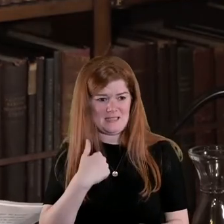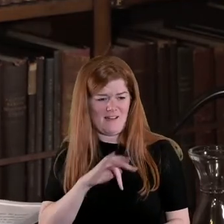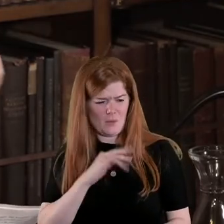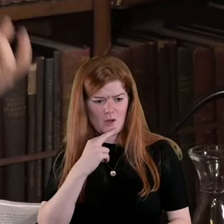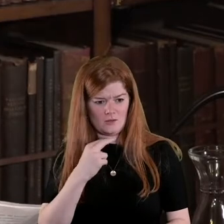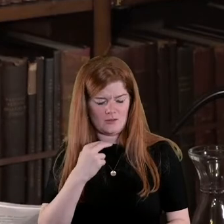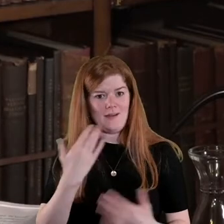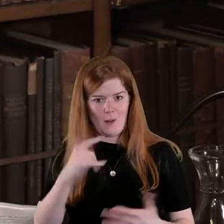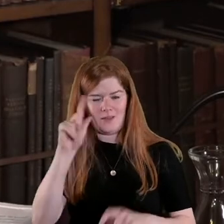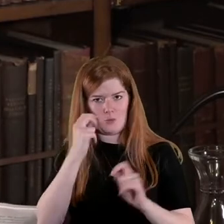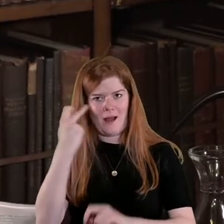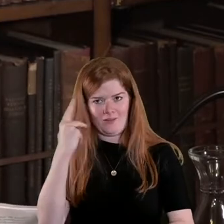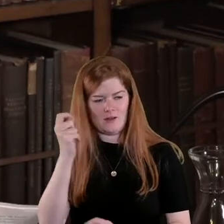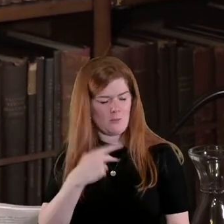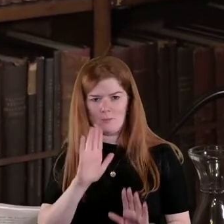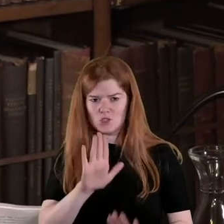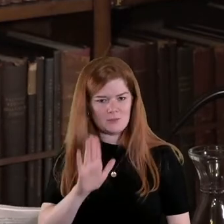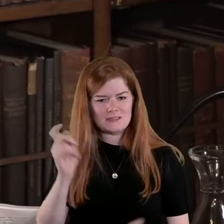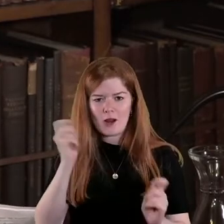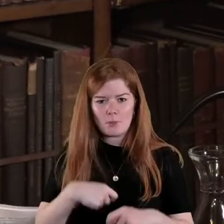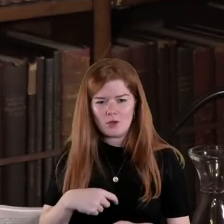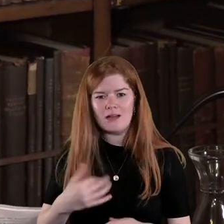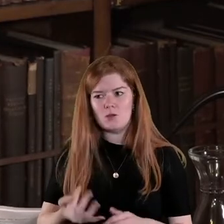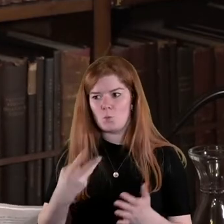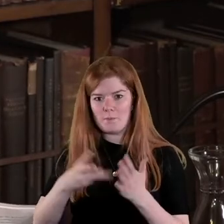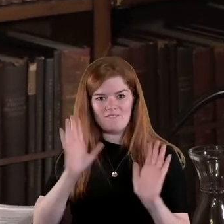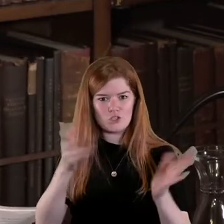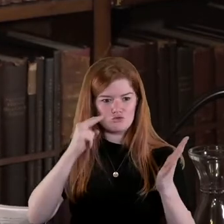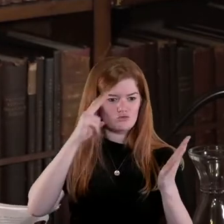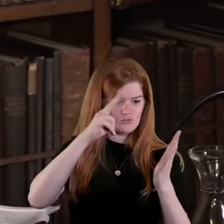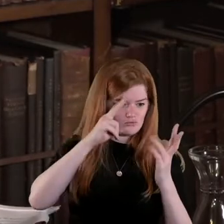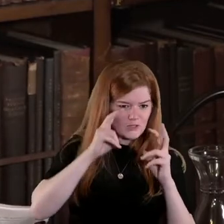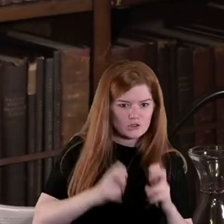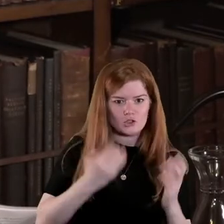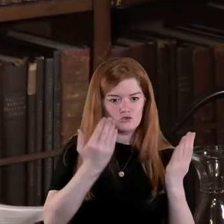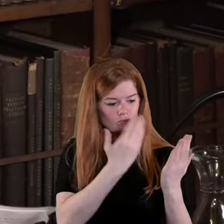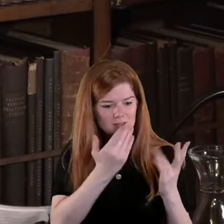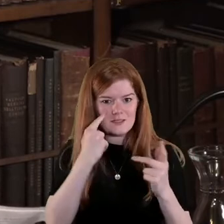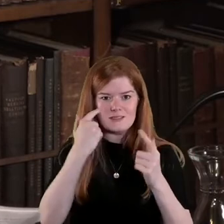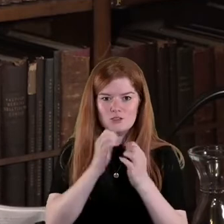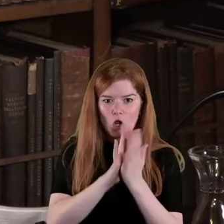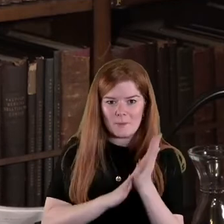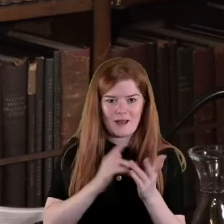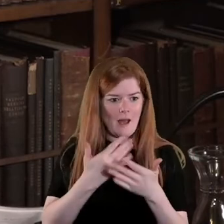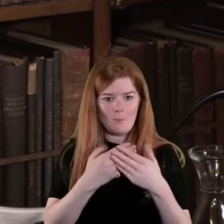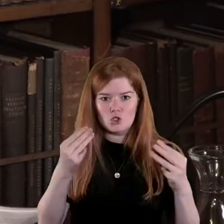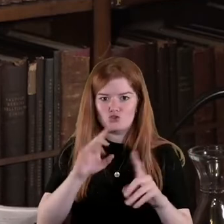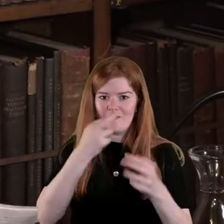on it and having looked at the archives and the question of the impact of the revolution